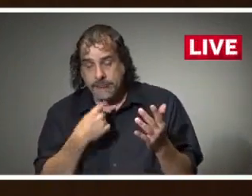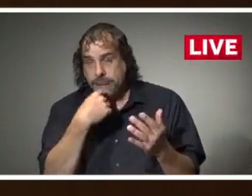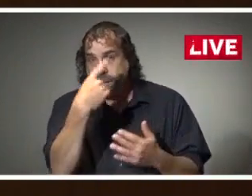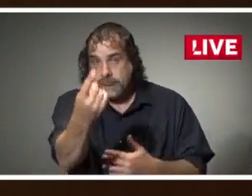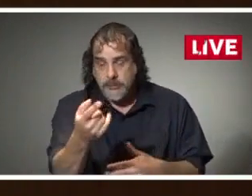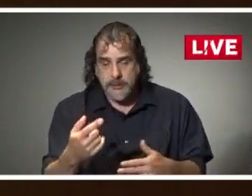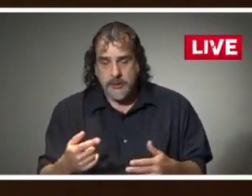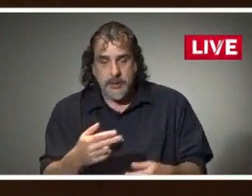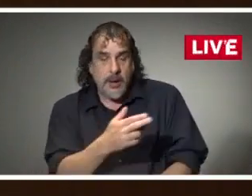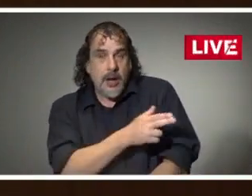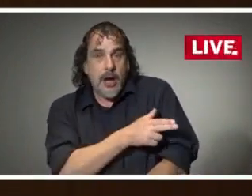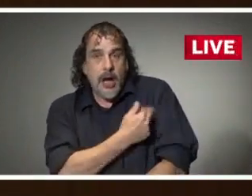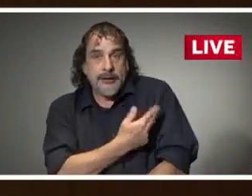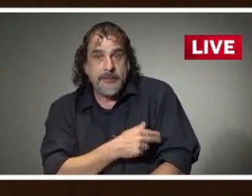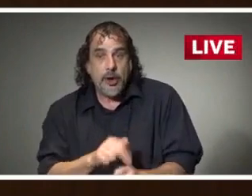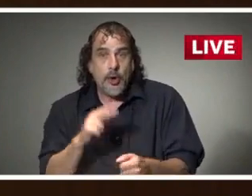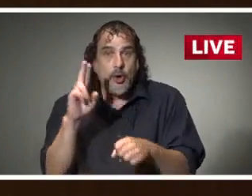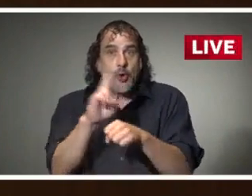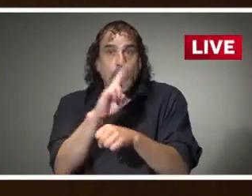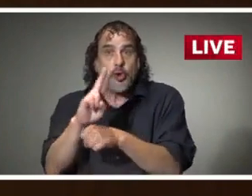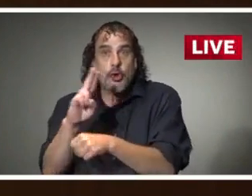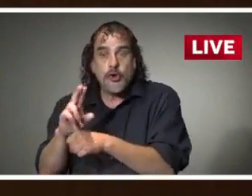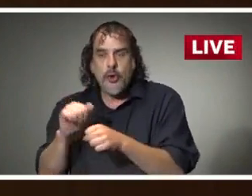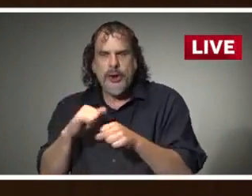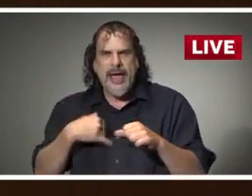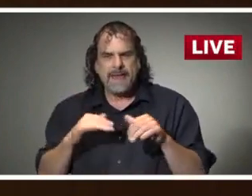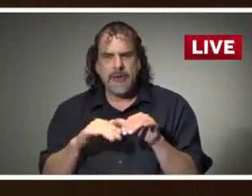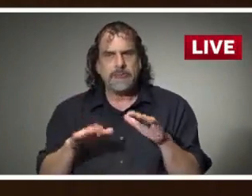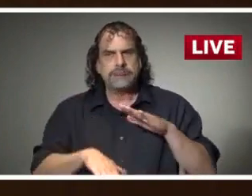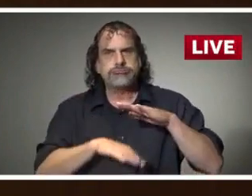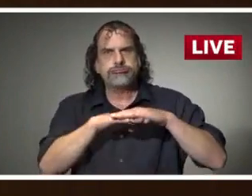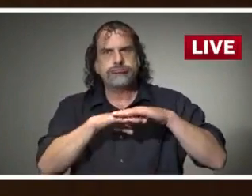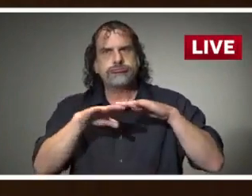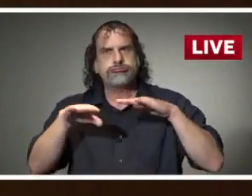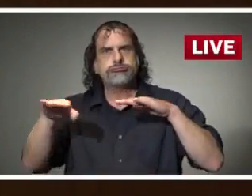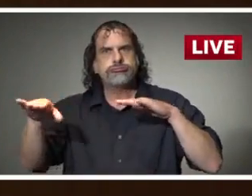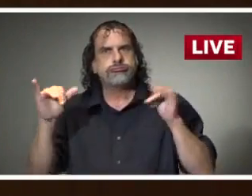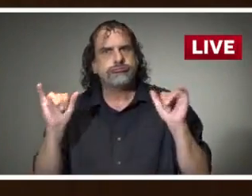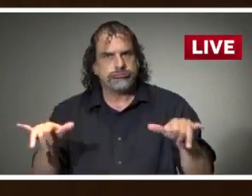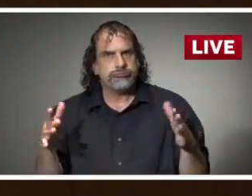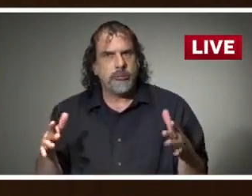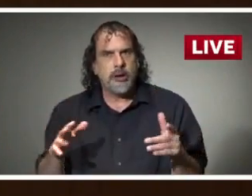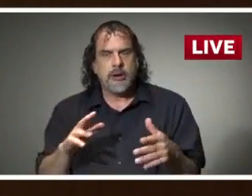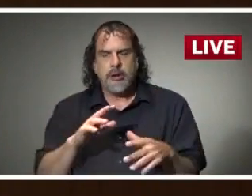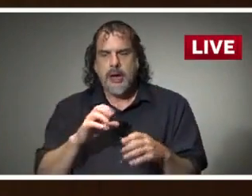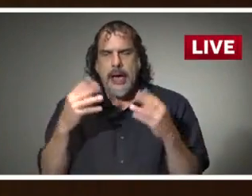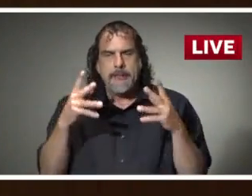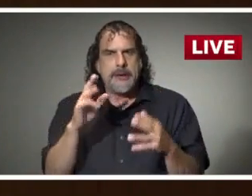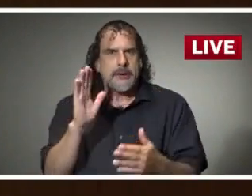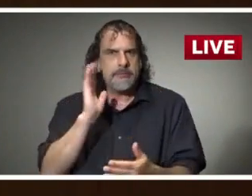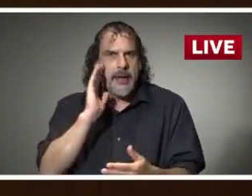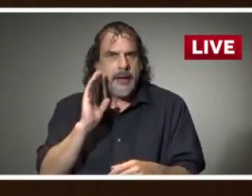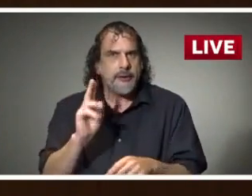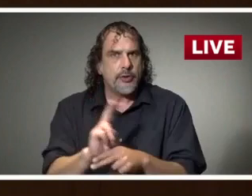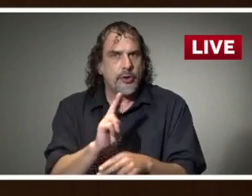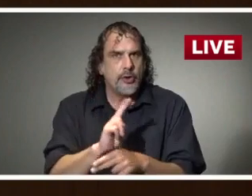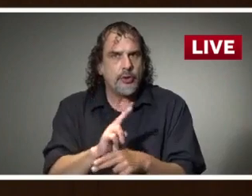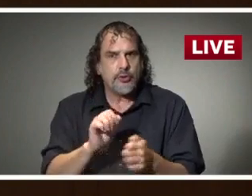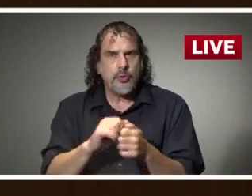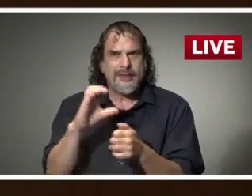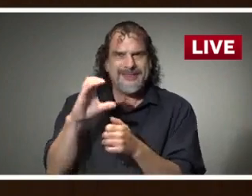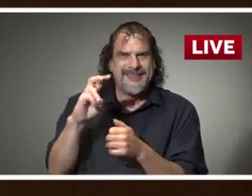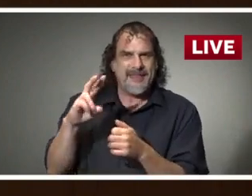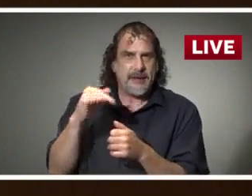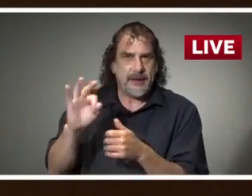hospital capacity, we seem to have relative stability in the number of hospital beds utilized for people with COVID